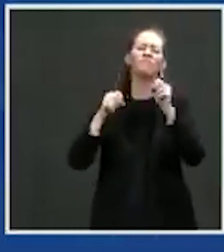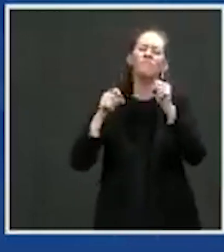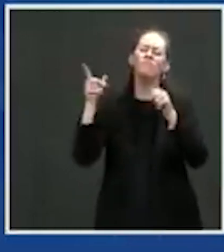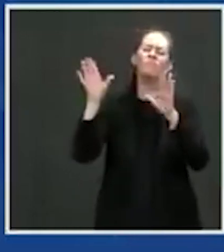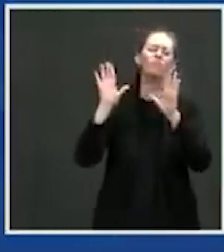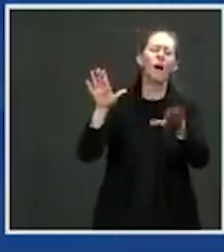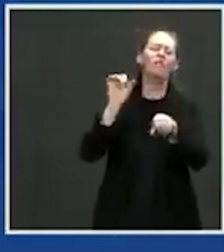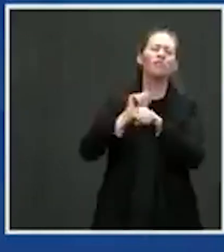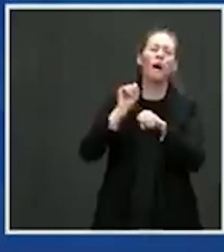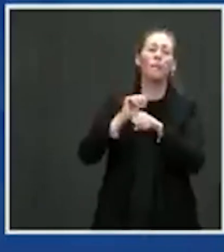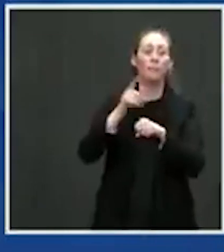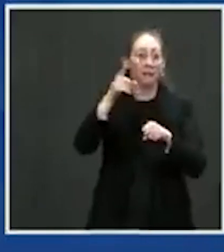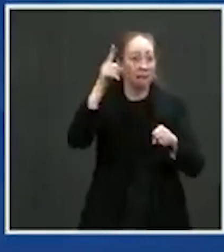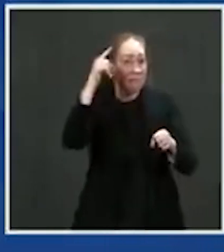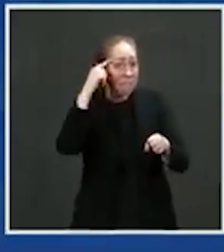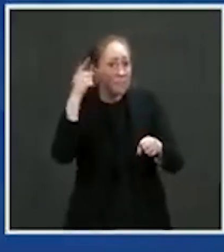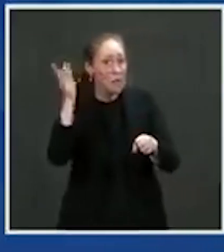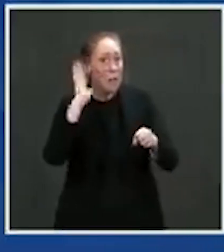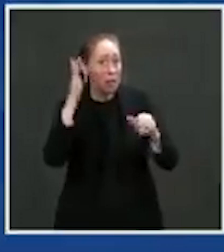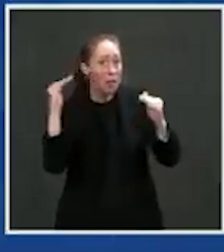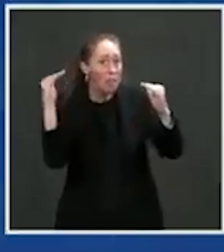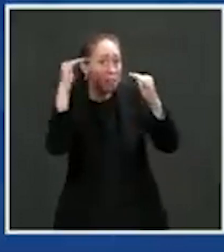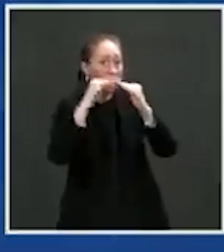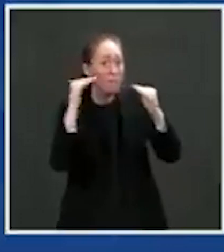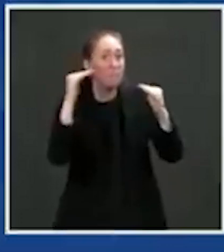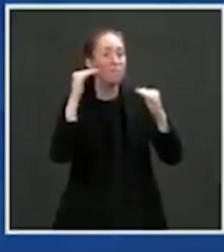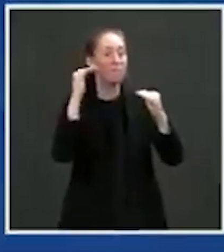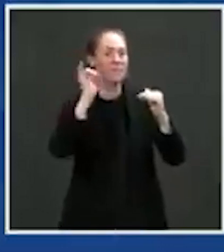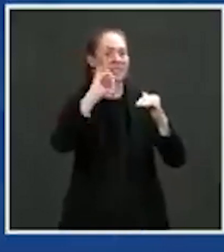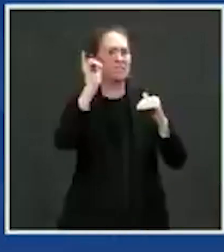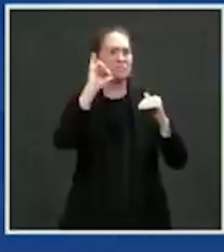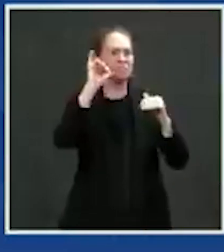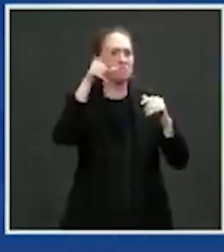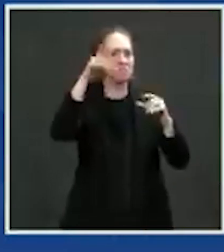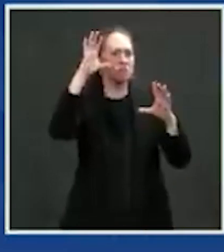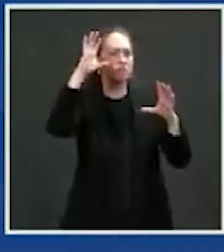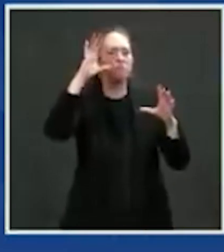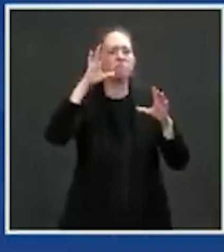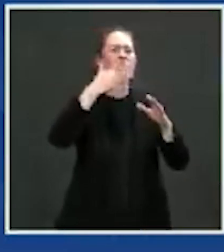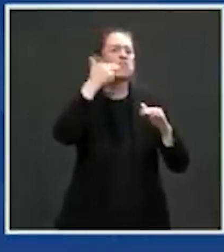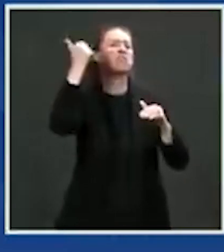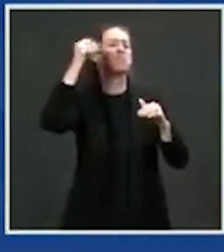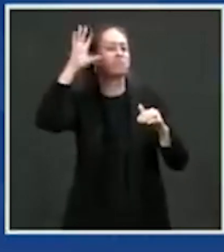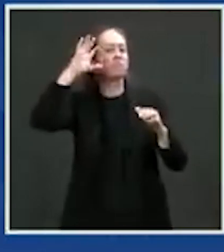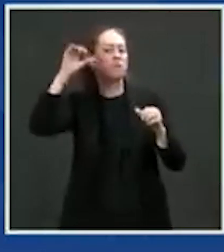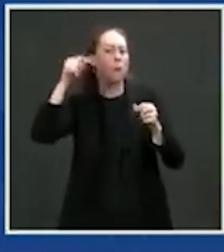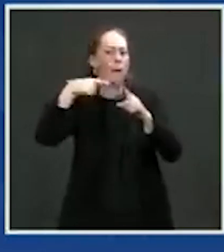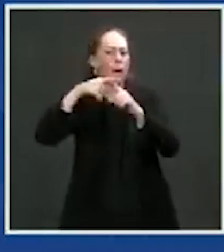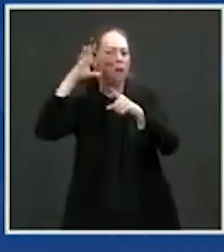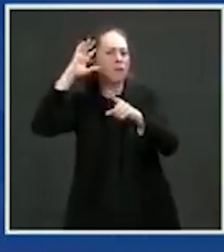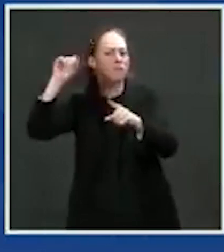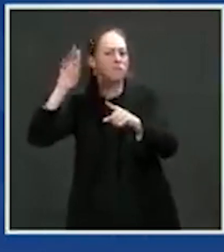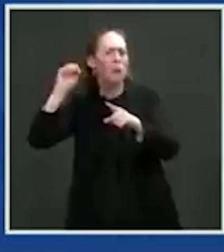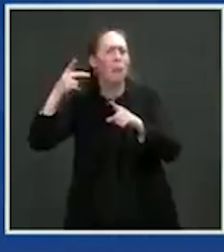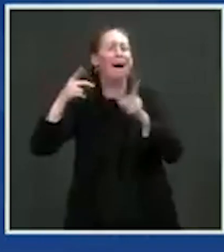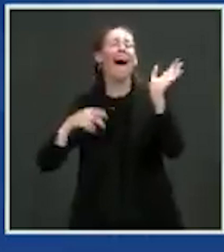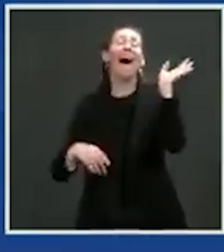believe you'll be running against former President Trump? Oh, come on. I don't even think about it. I have no idea.